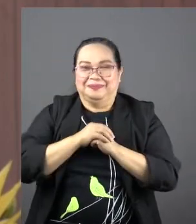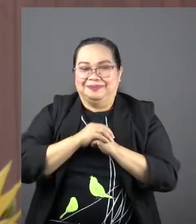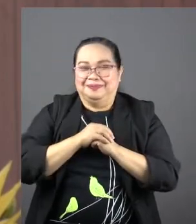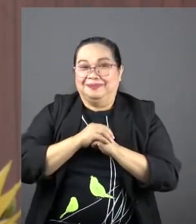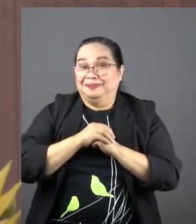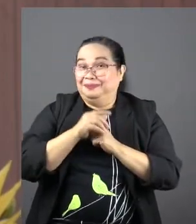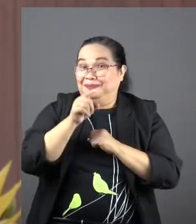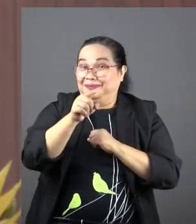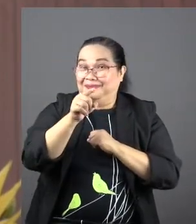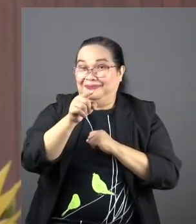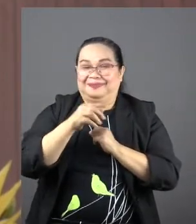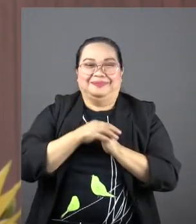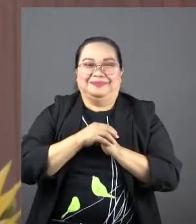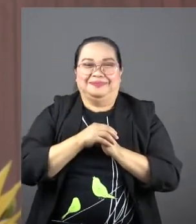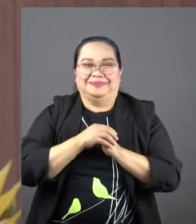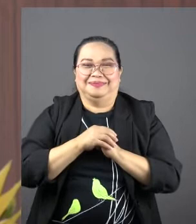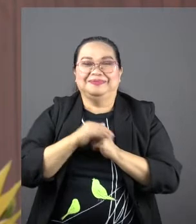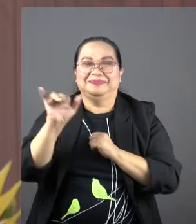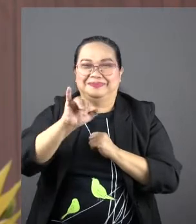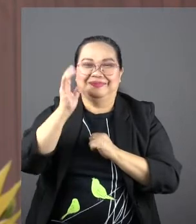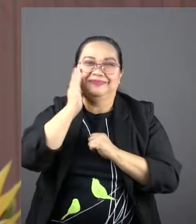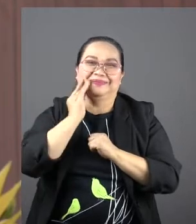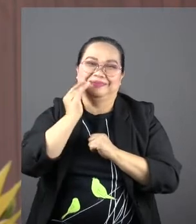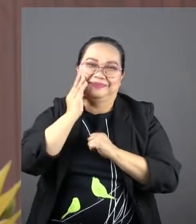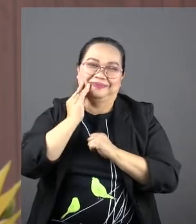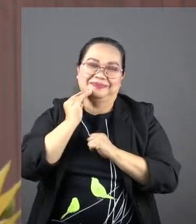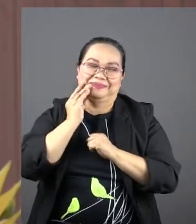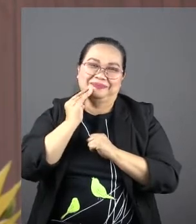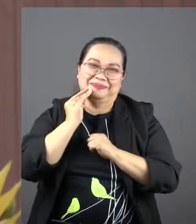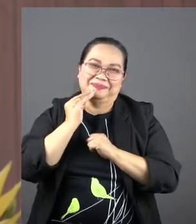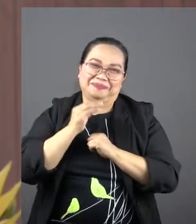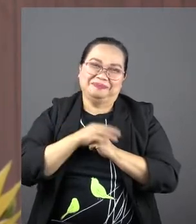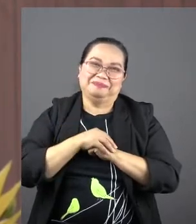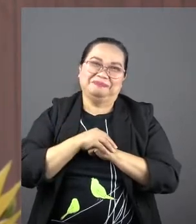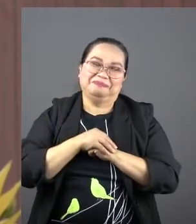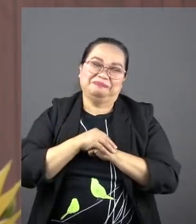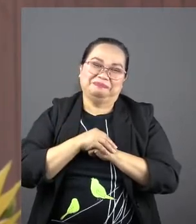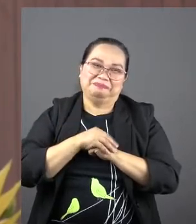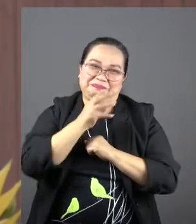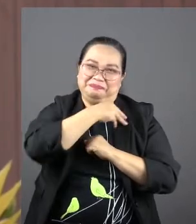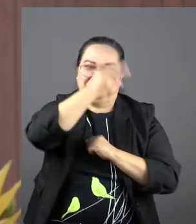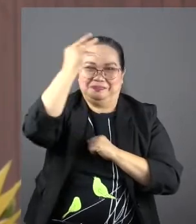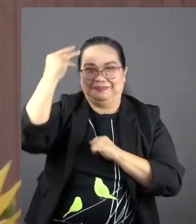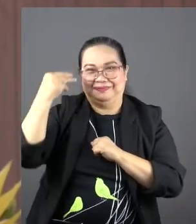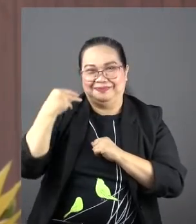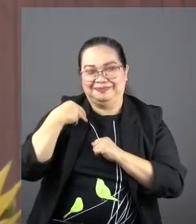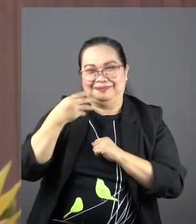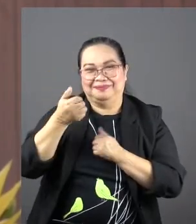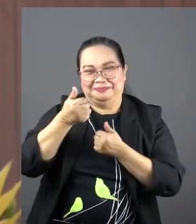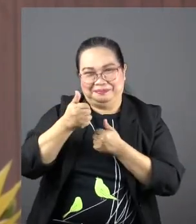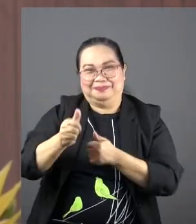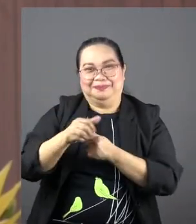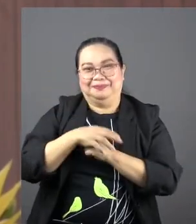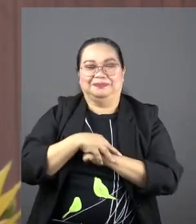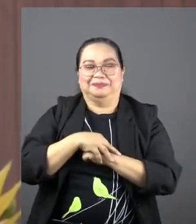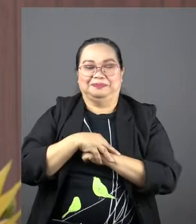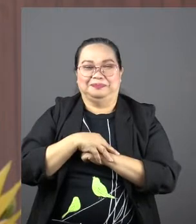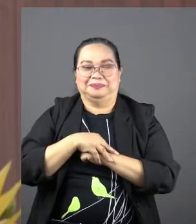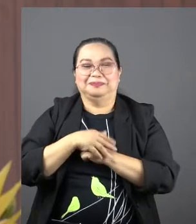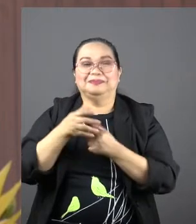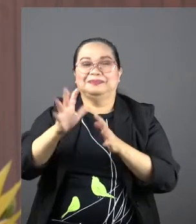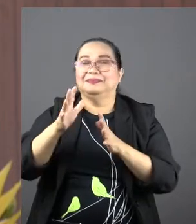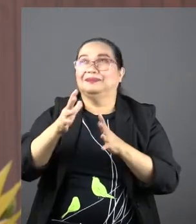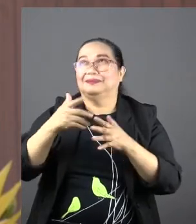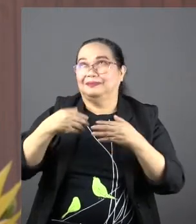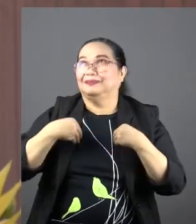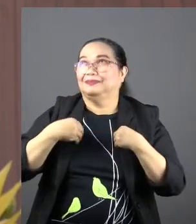you actually go to the same experience as Mary, moms. You're actually, in a sense, saying, let it be